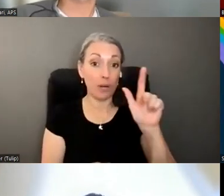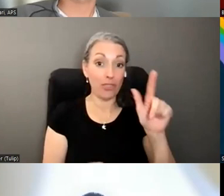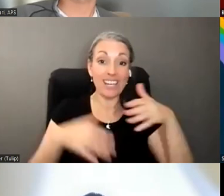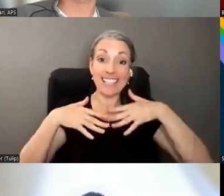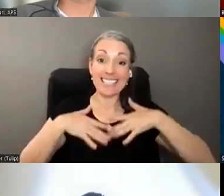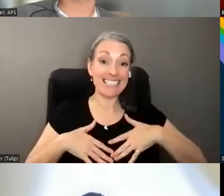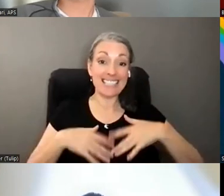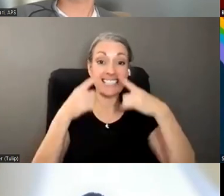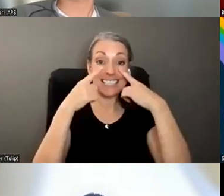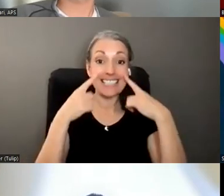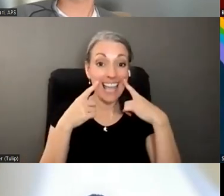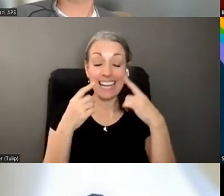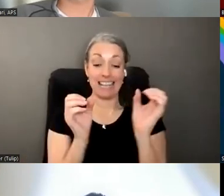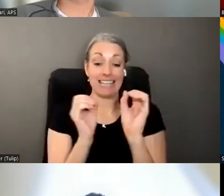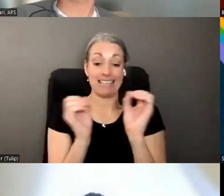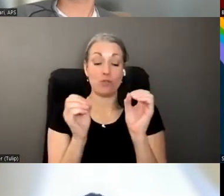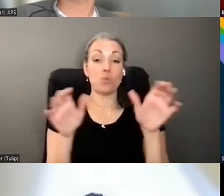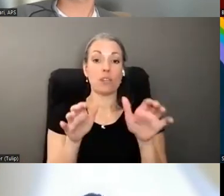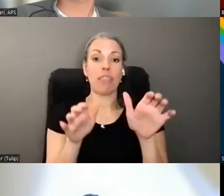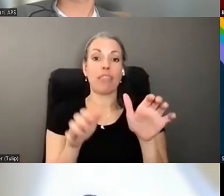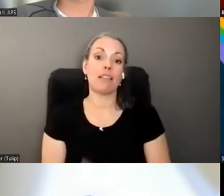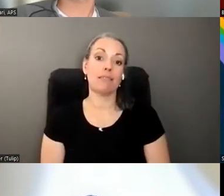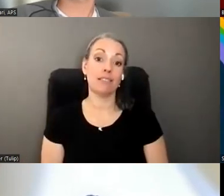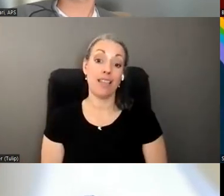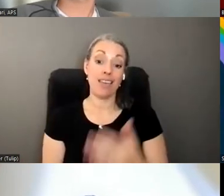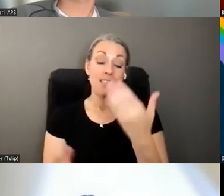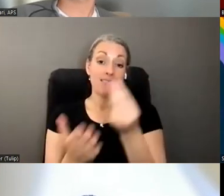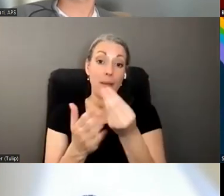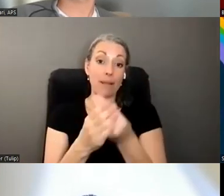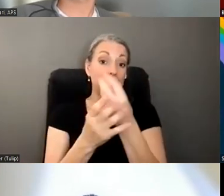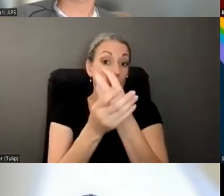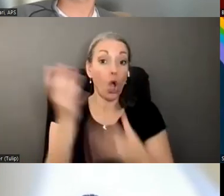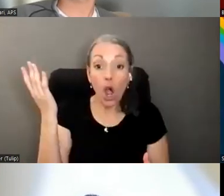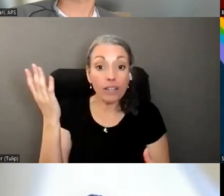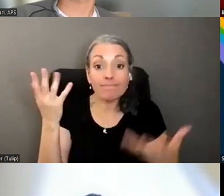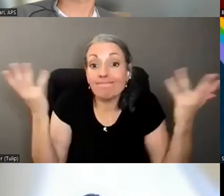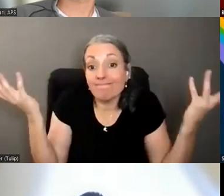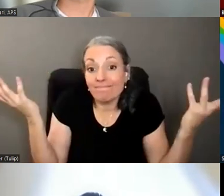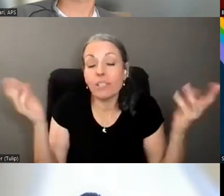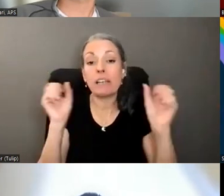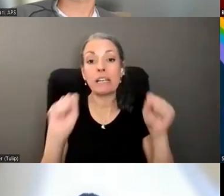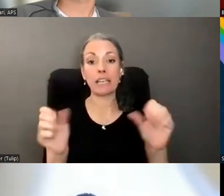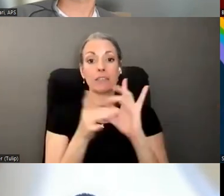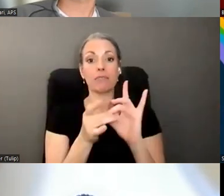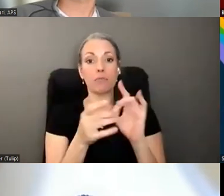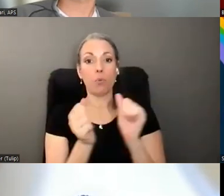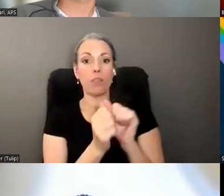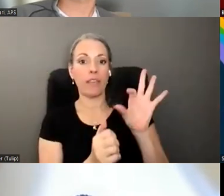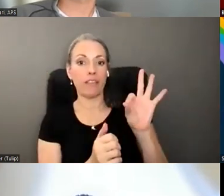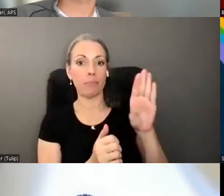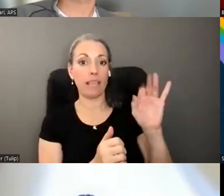answer is there's very little we can do once the money is gone we're working we're collaborating with the FBI to get better at this